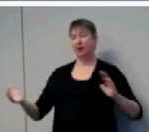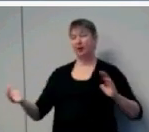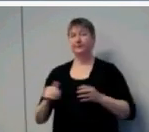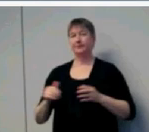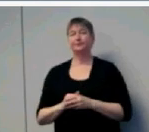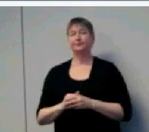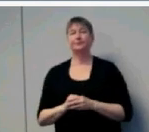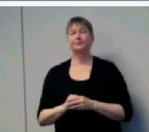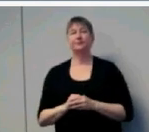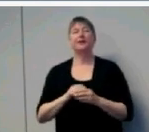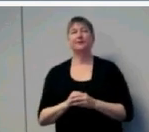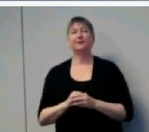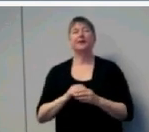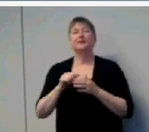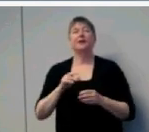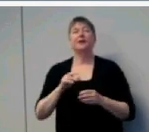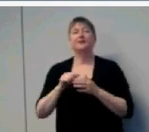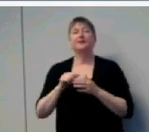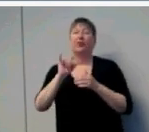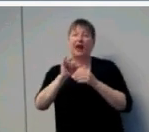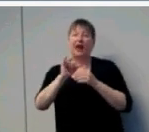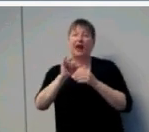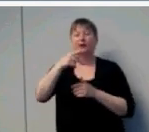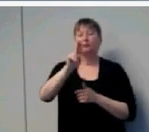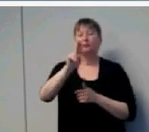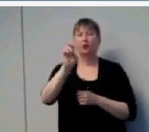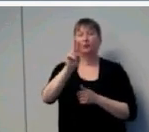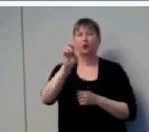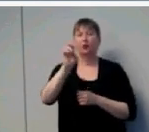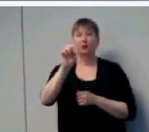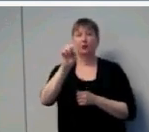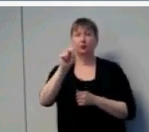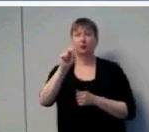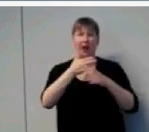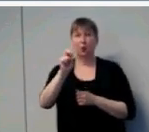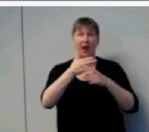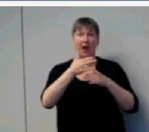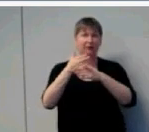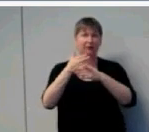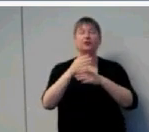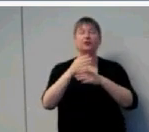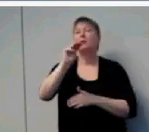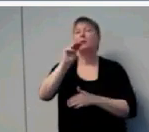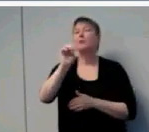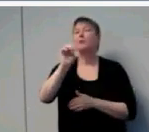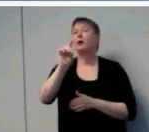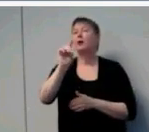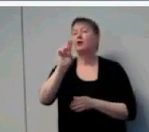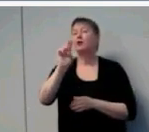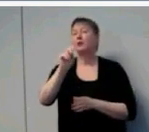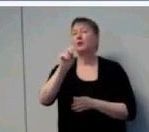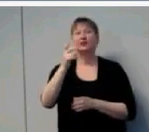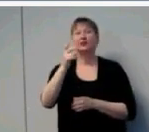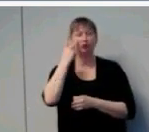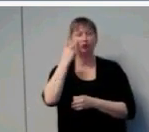pure tone average is in the moderate range. And here you see our distribution. So today I can talk